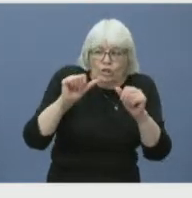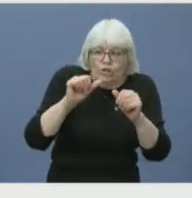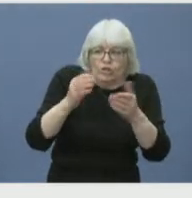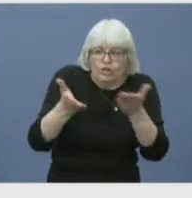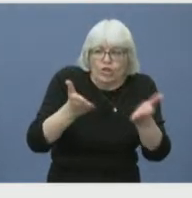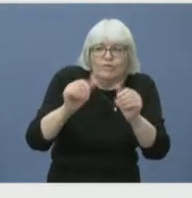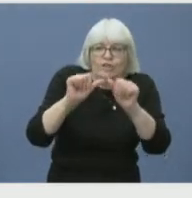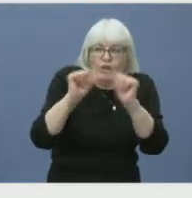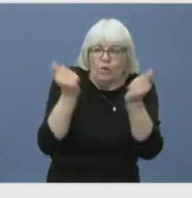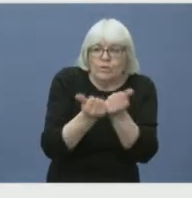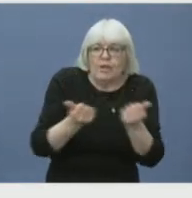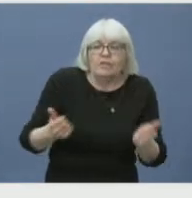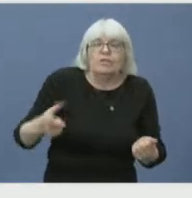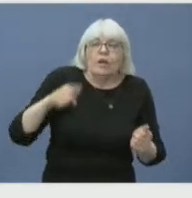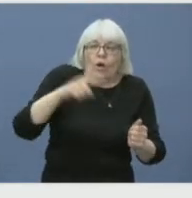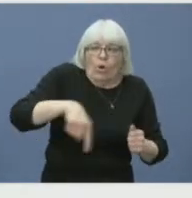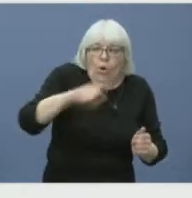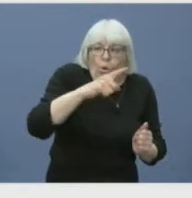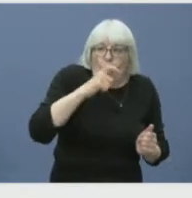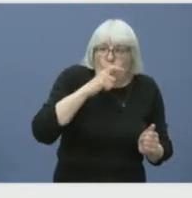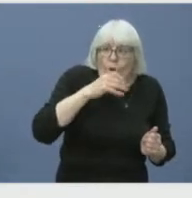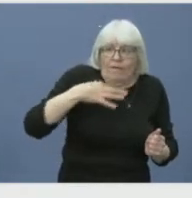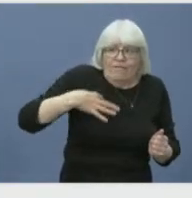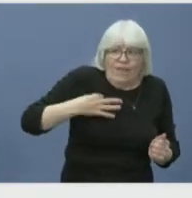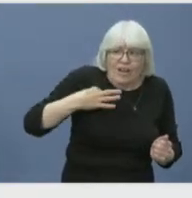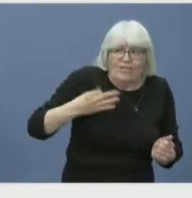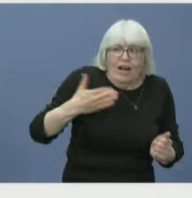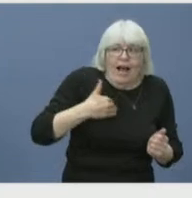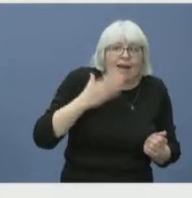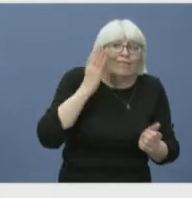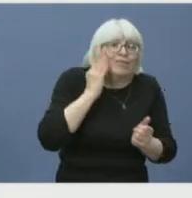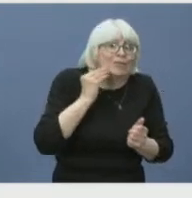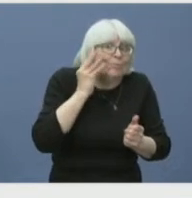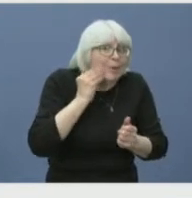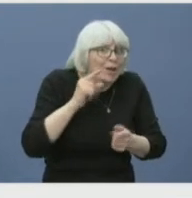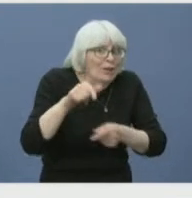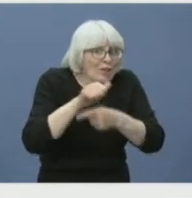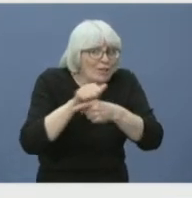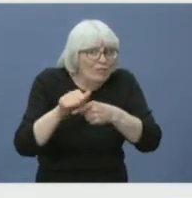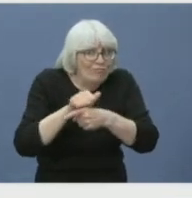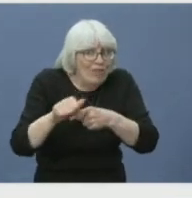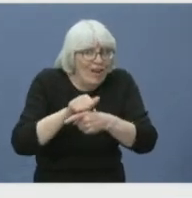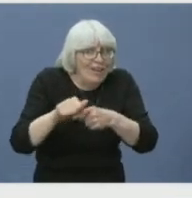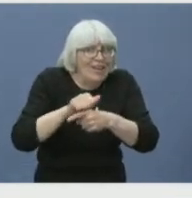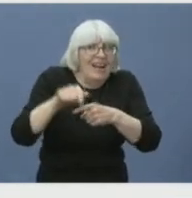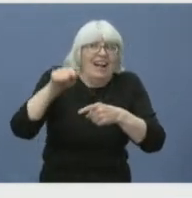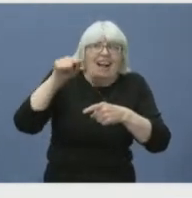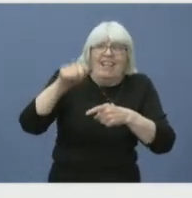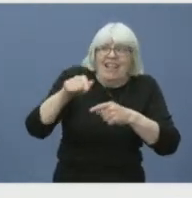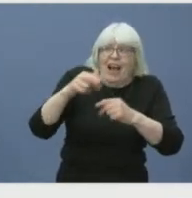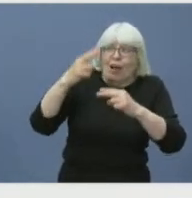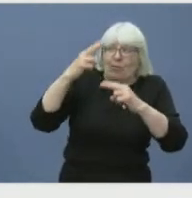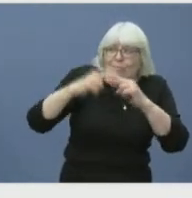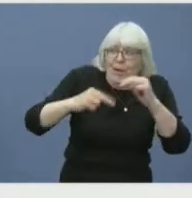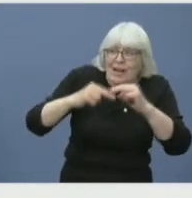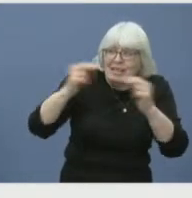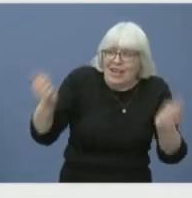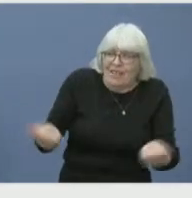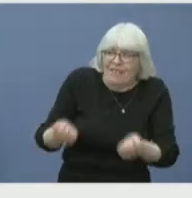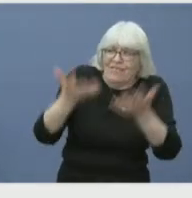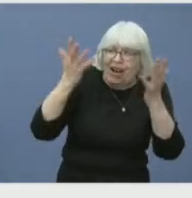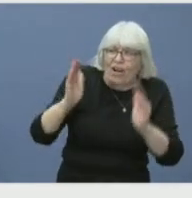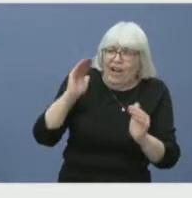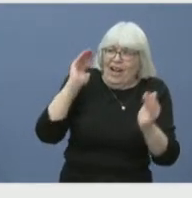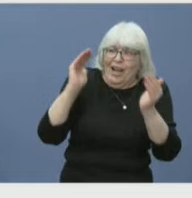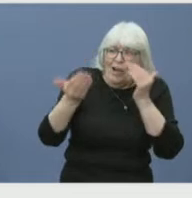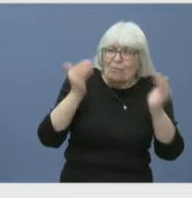would meet the training standard of a wild firefighter because there is a difference between structural firefighter and wild firefighting. Huge difference. We wanted